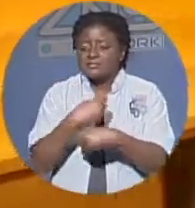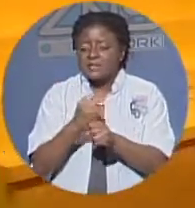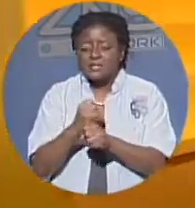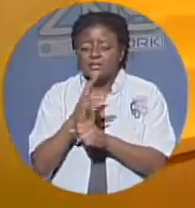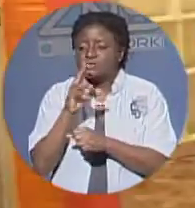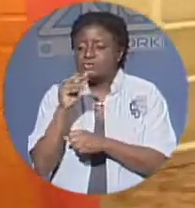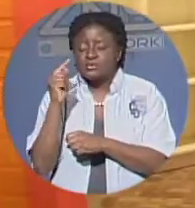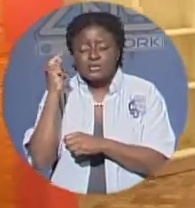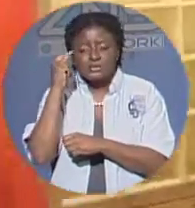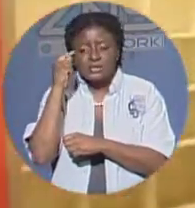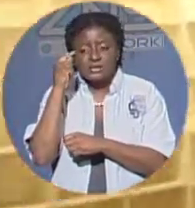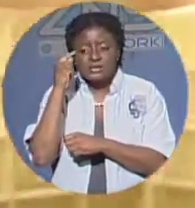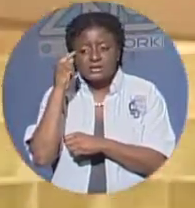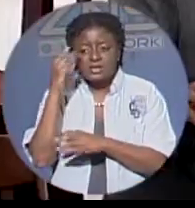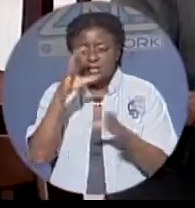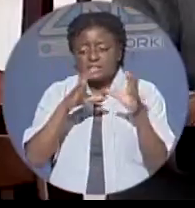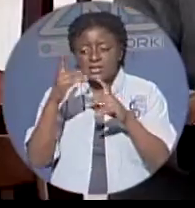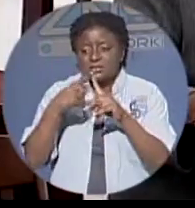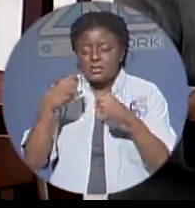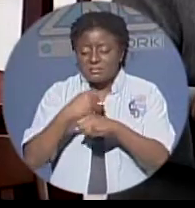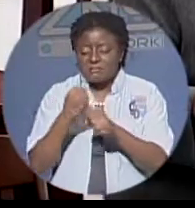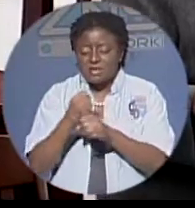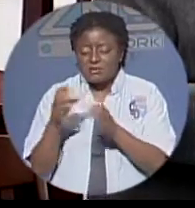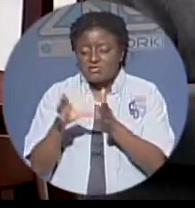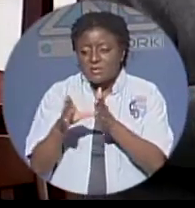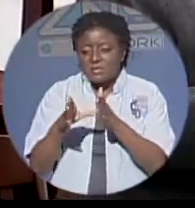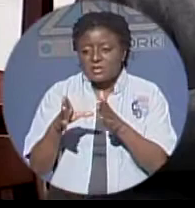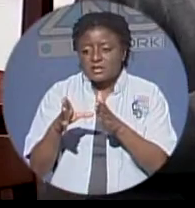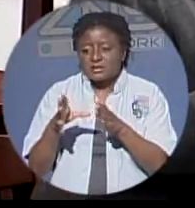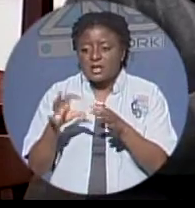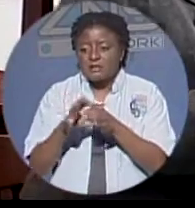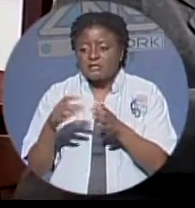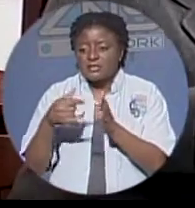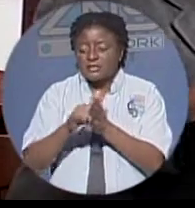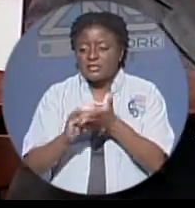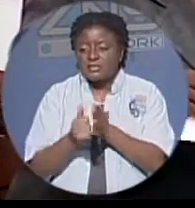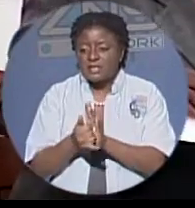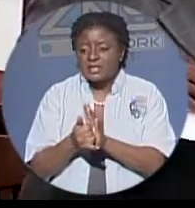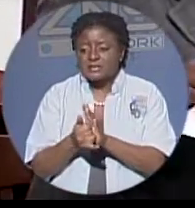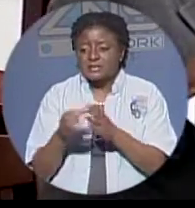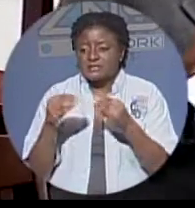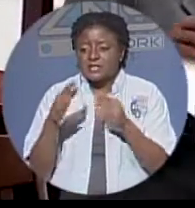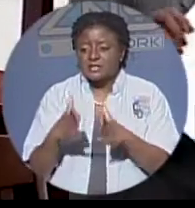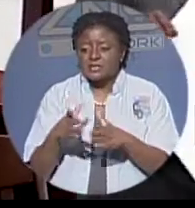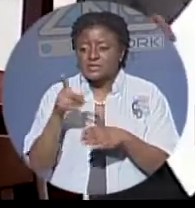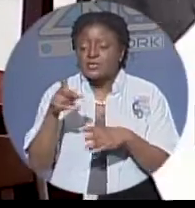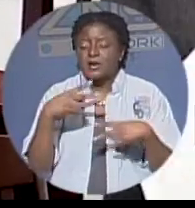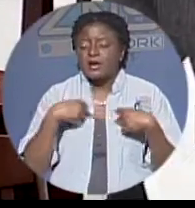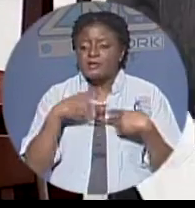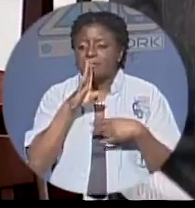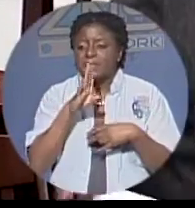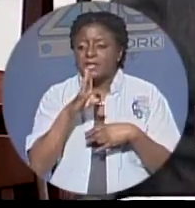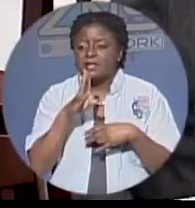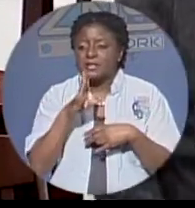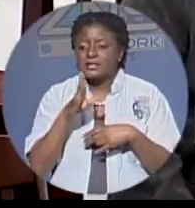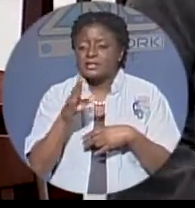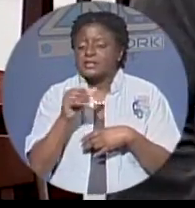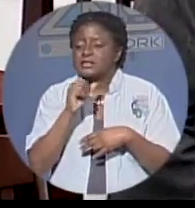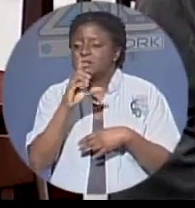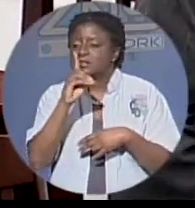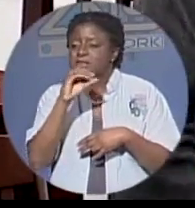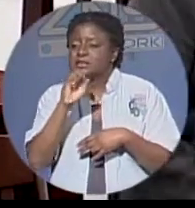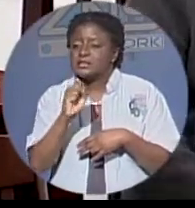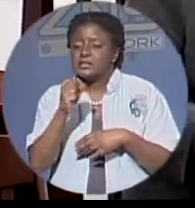criminals out of these vendors you have been disrespected you have been ridiculed